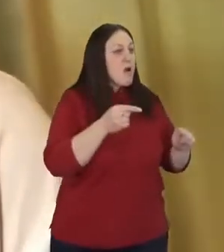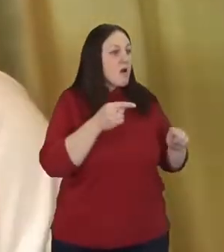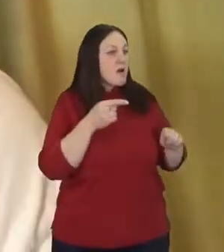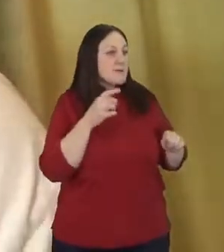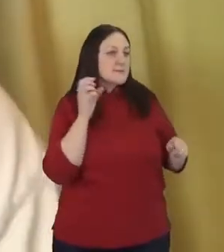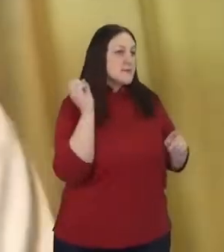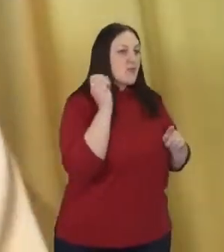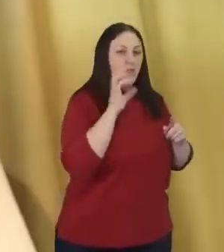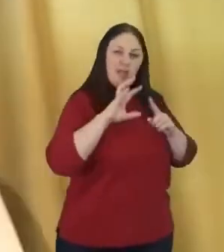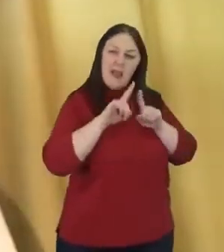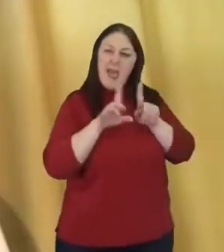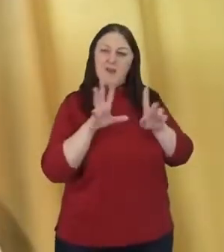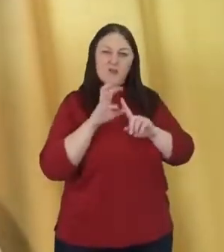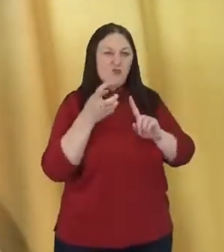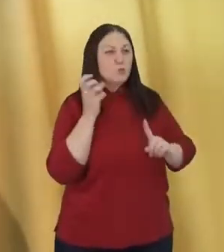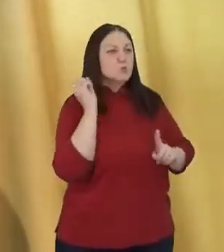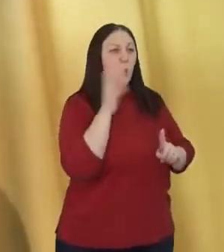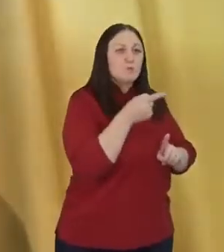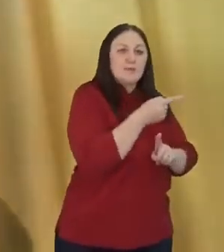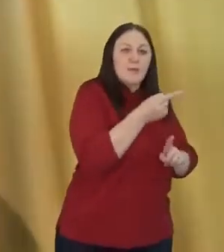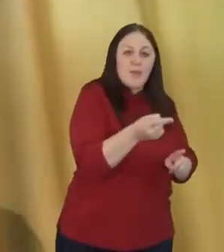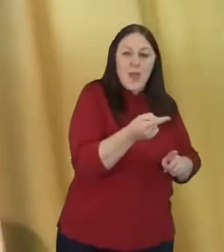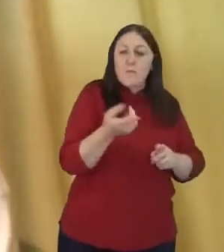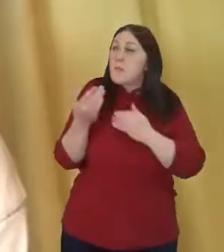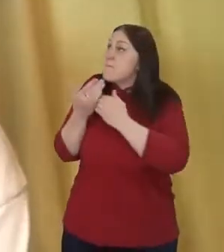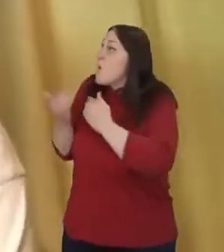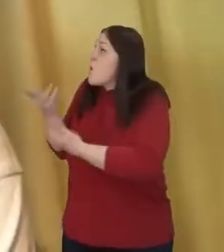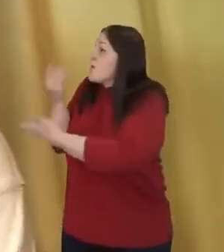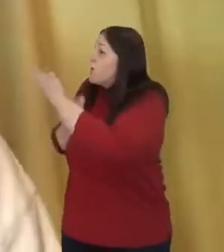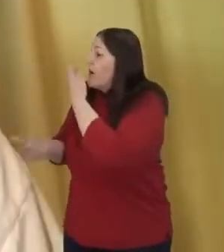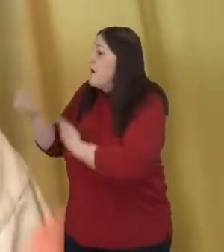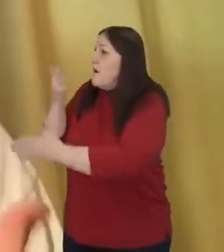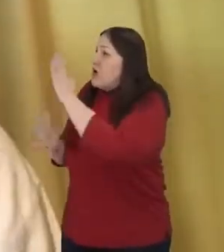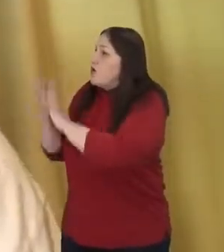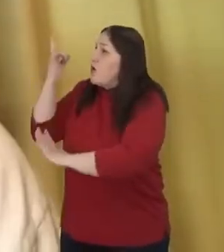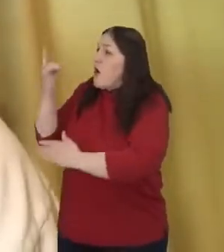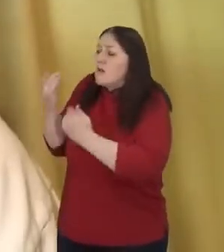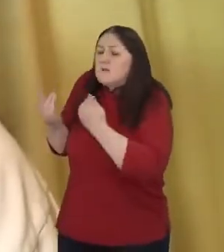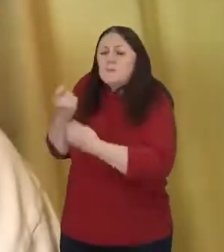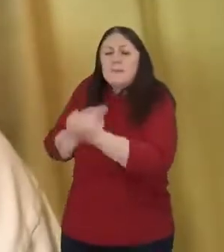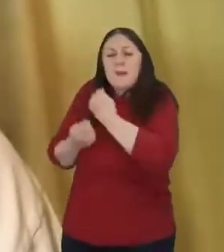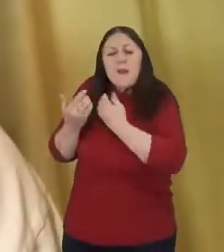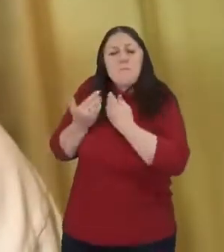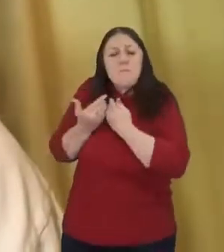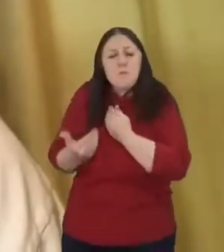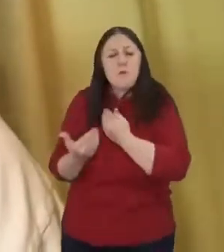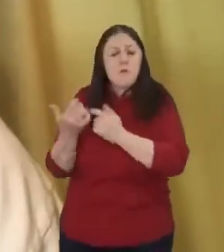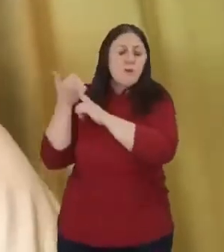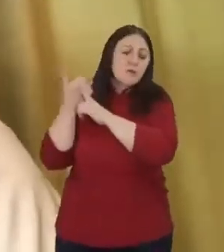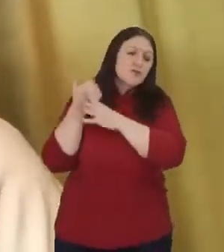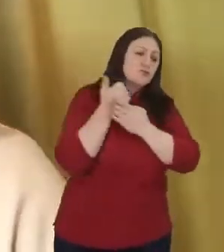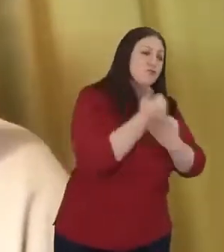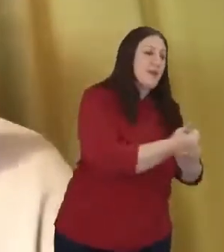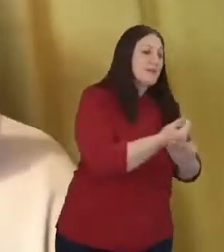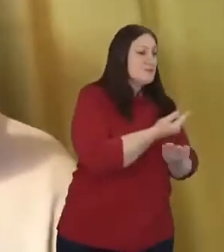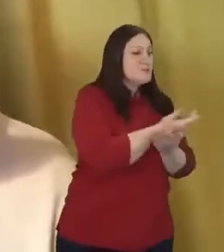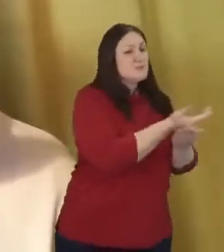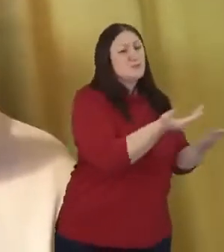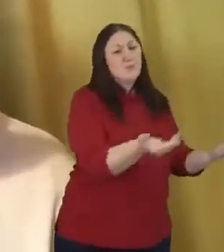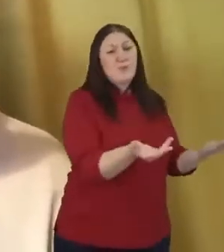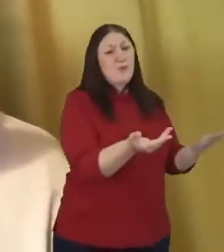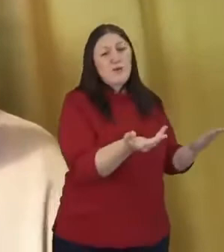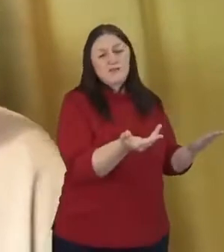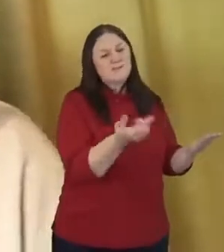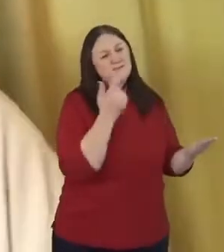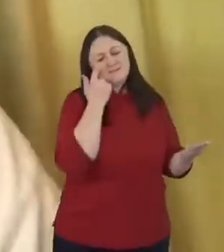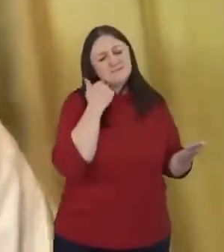grace of God, it should transform us into gracious people in the world. Well, but that, uh, that isn't always